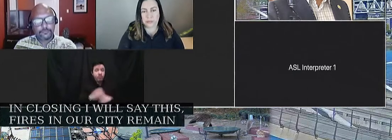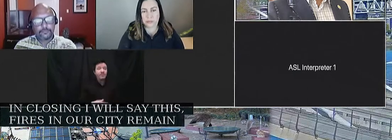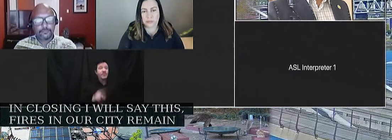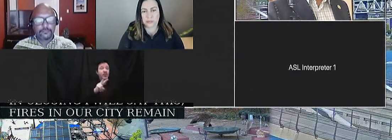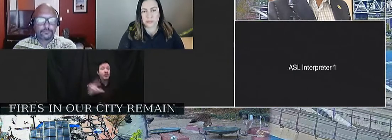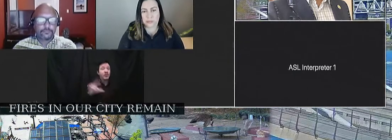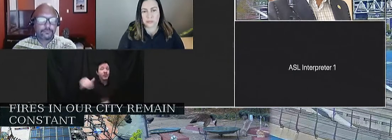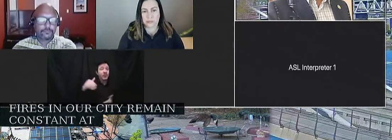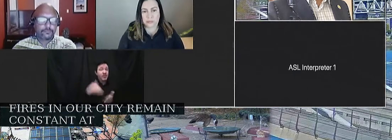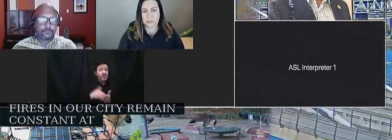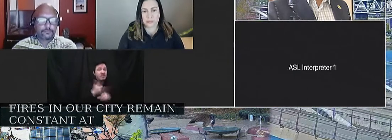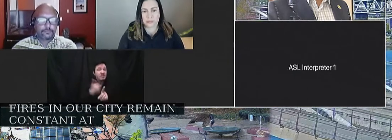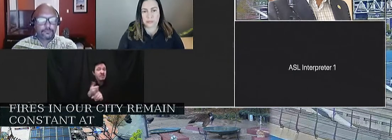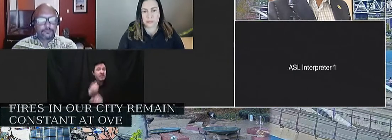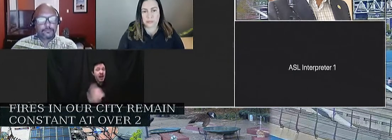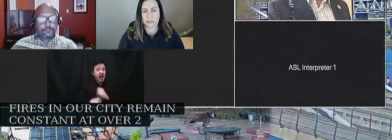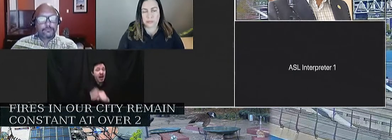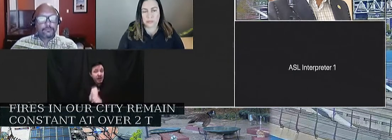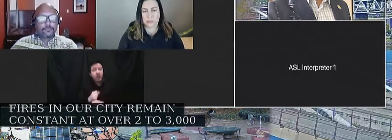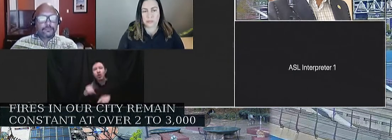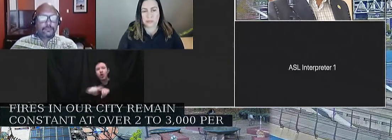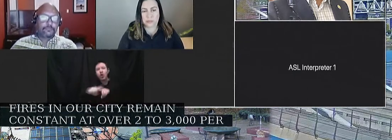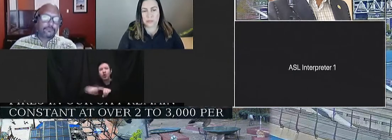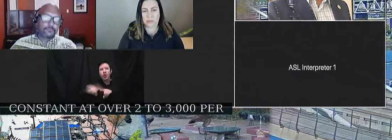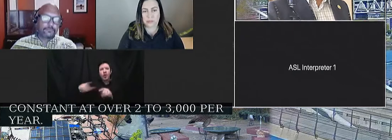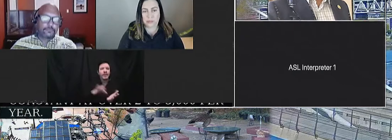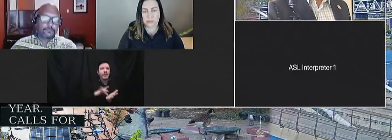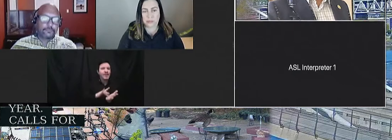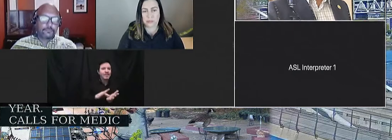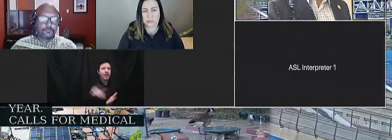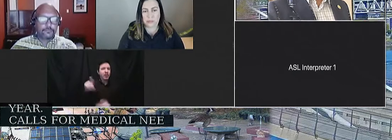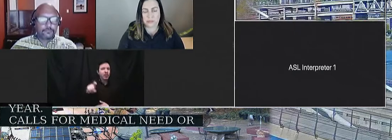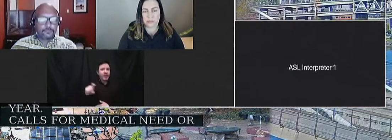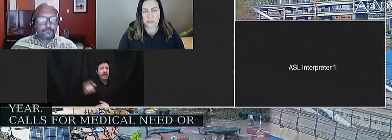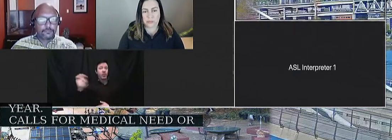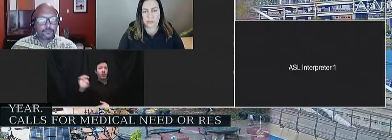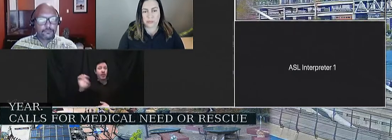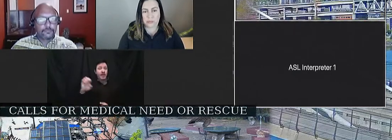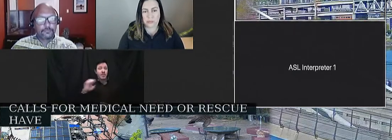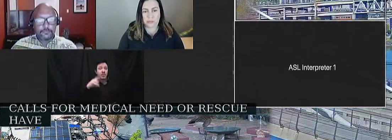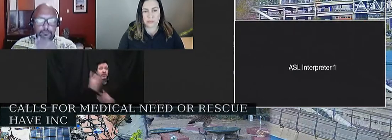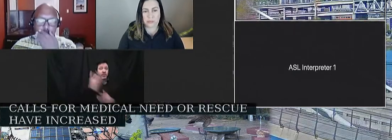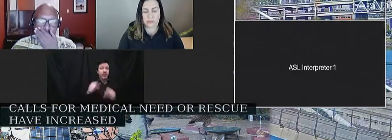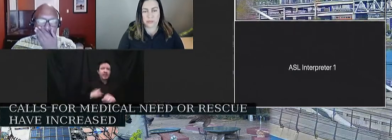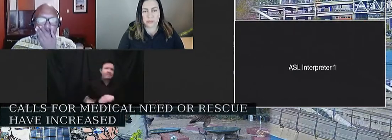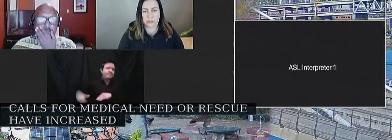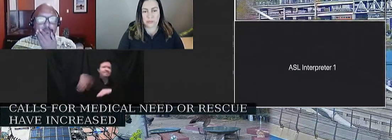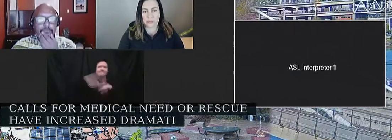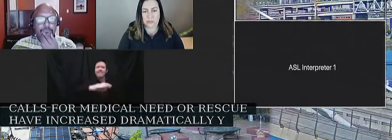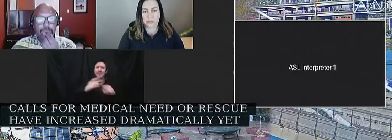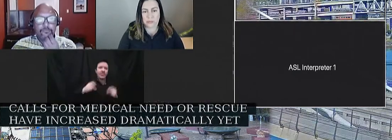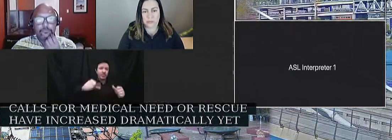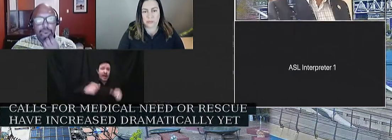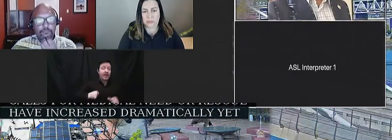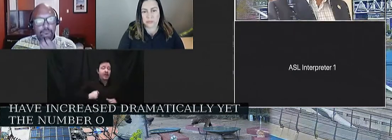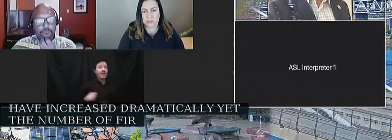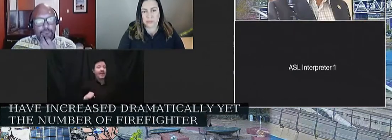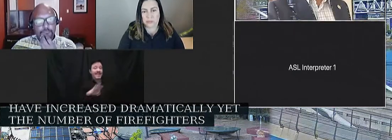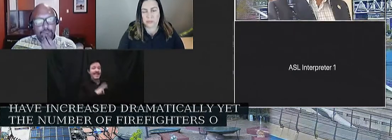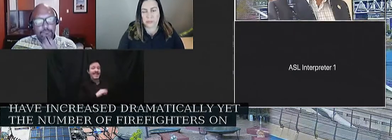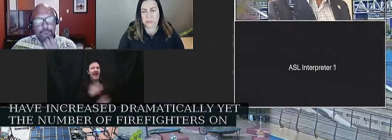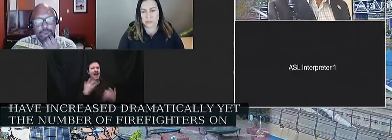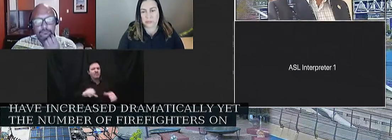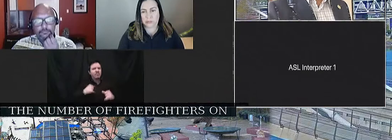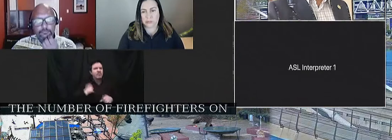per year, while calls for medical need or rescue have increased dramatically. Yet the number of firefighters on duty is being cut